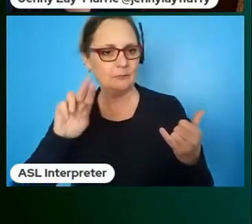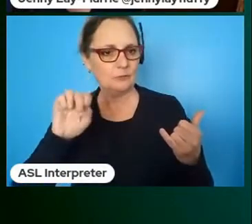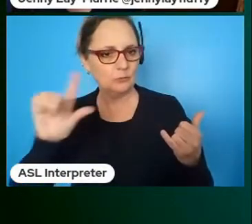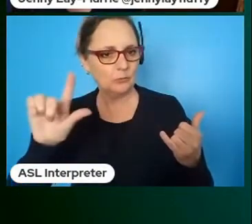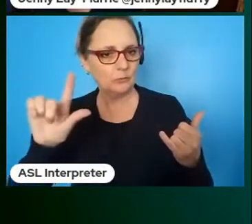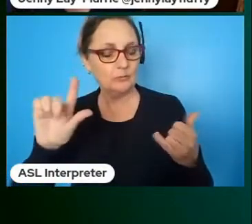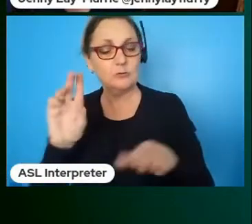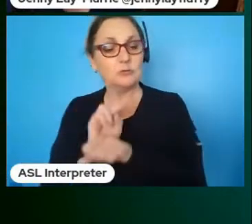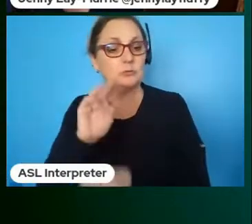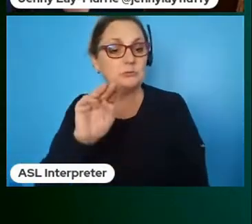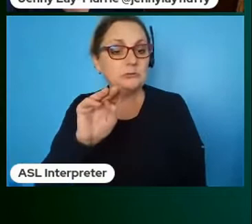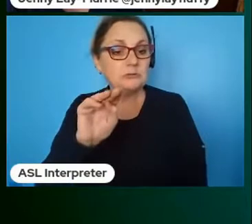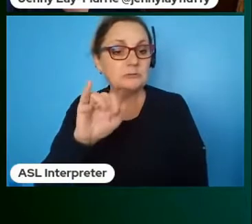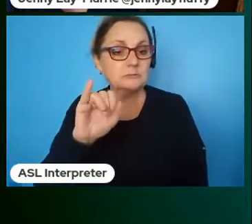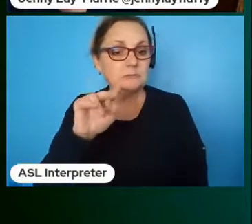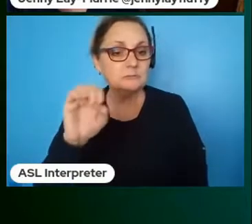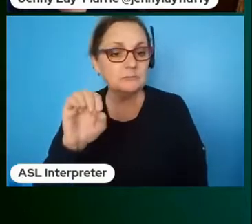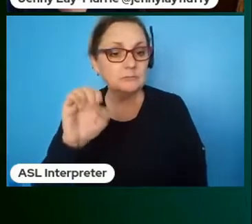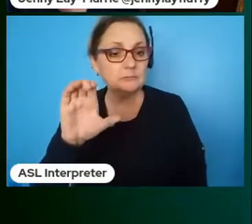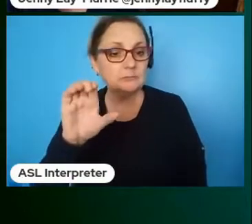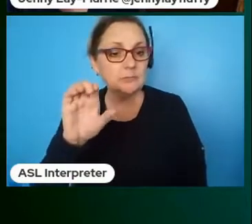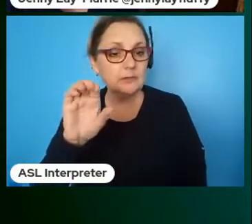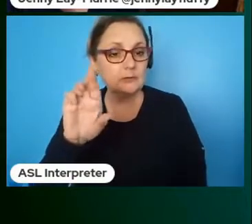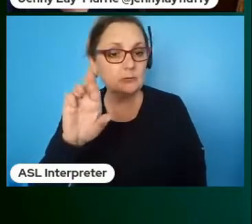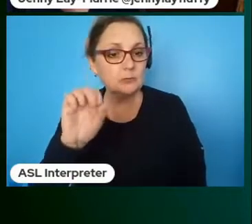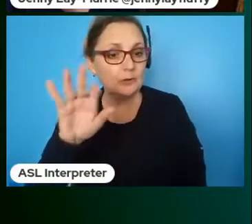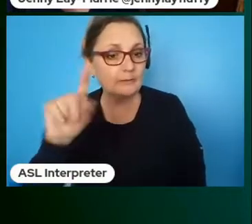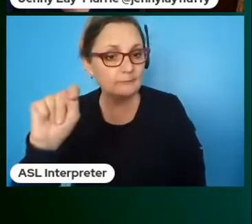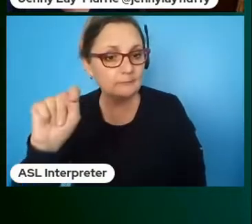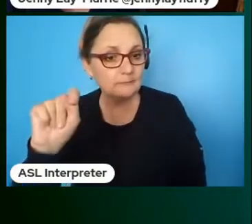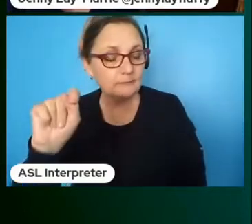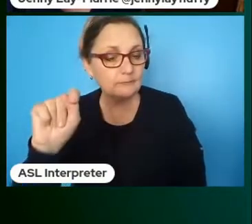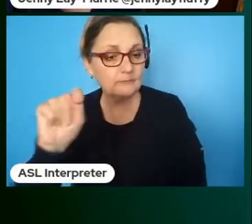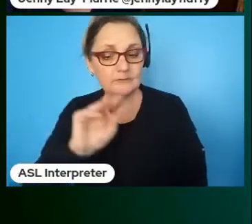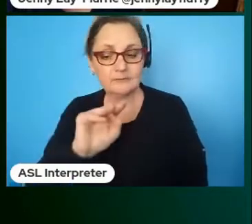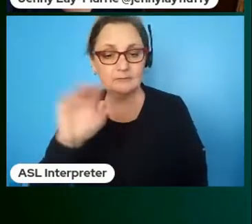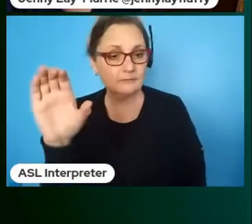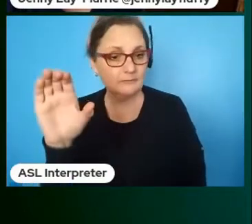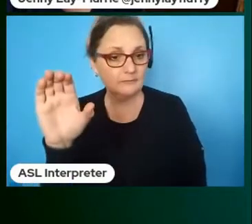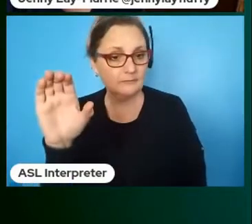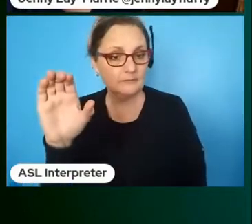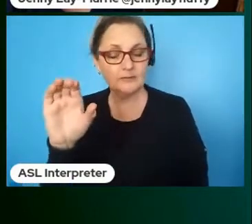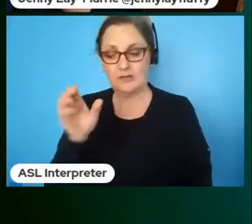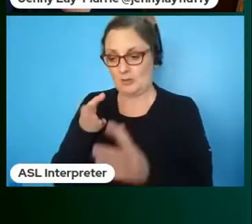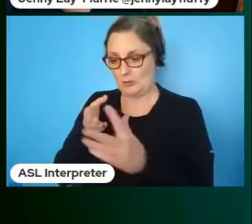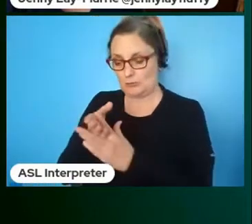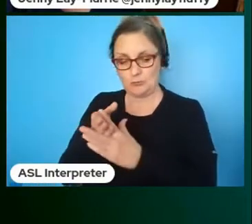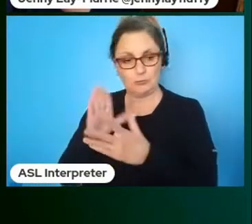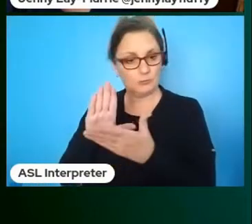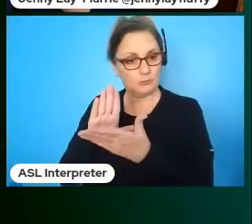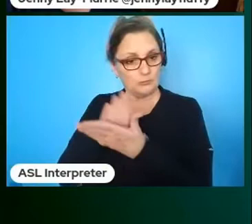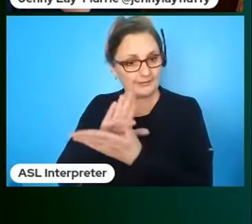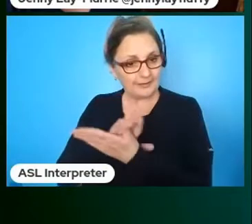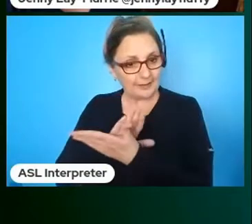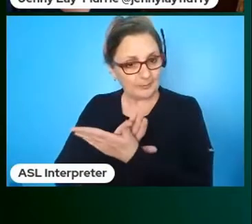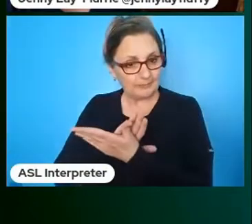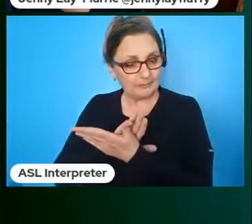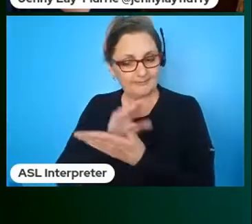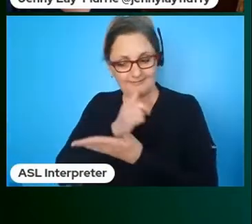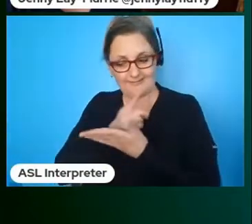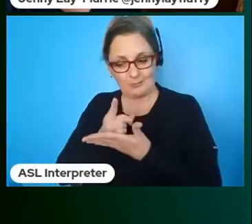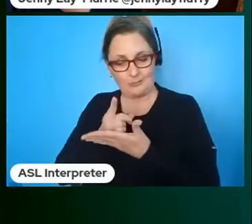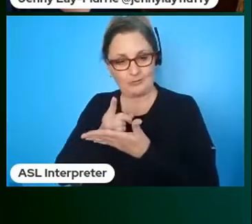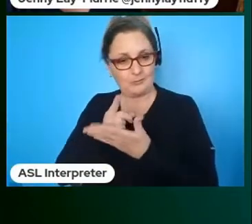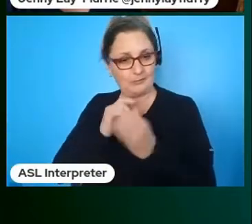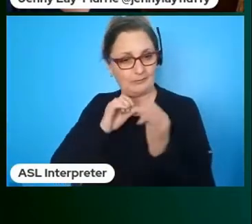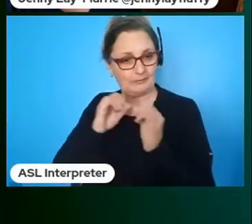able to not just source talent but identify and see talent in action it removed the blocker which was the one-on-one